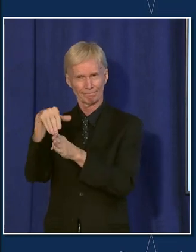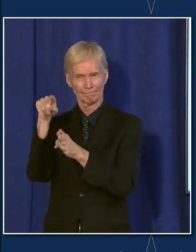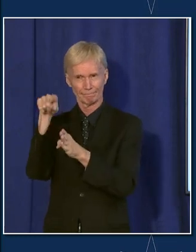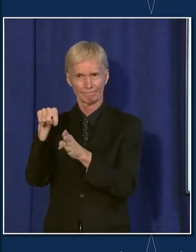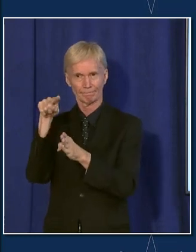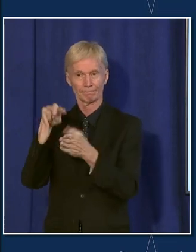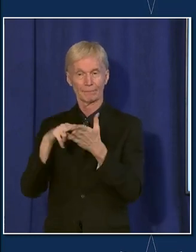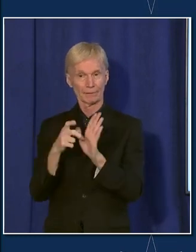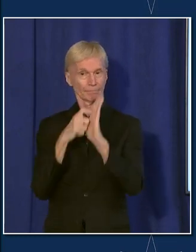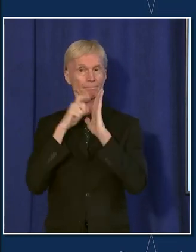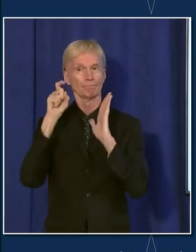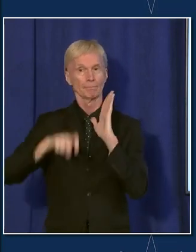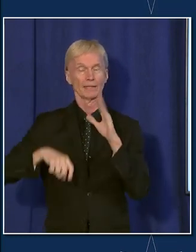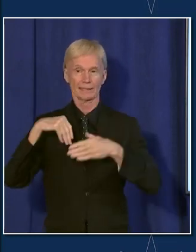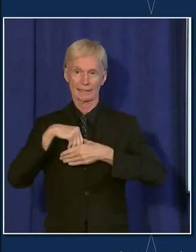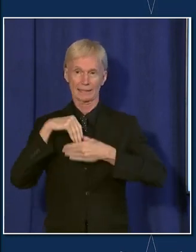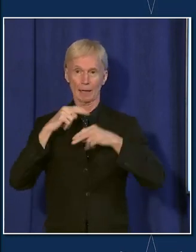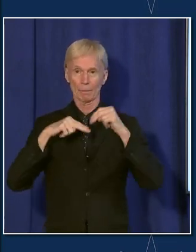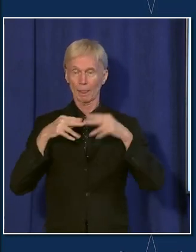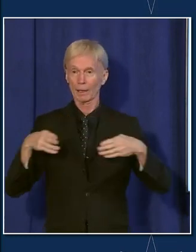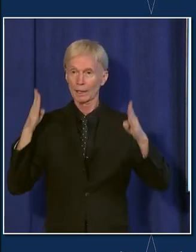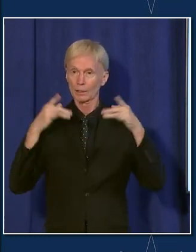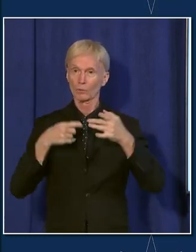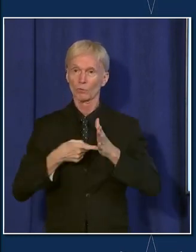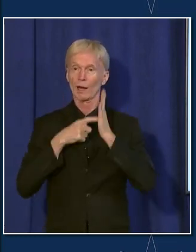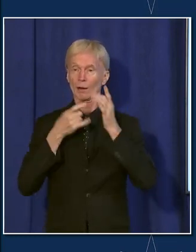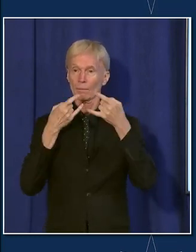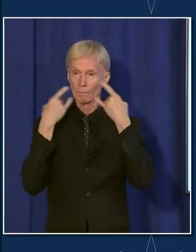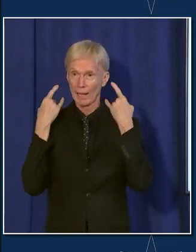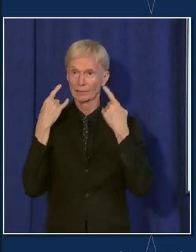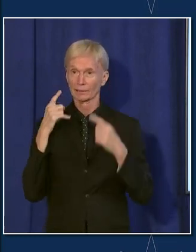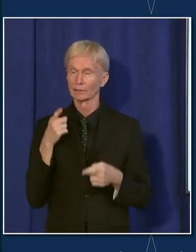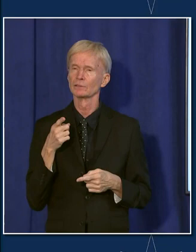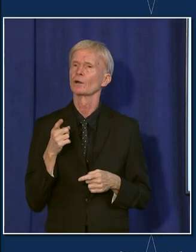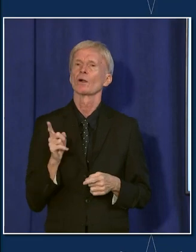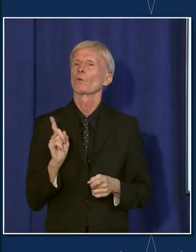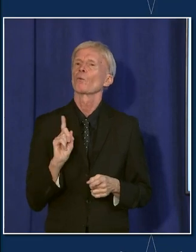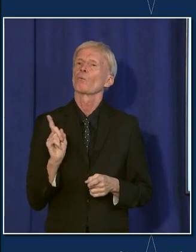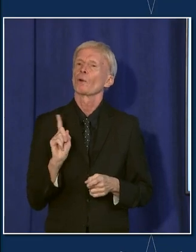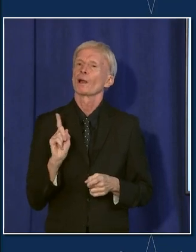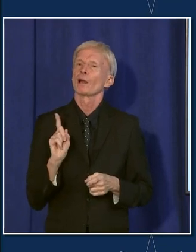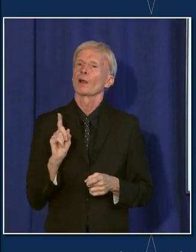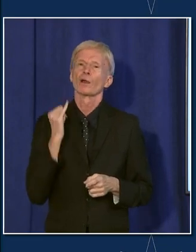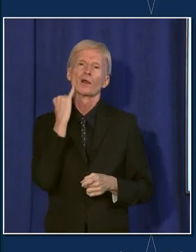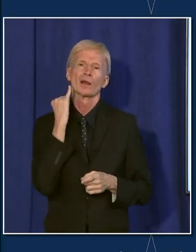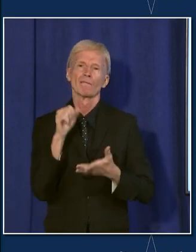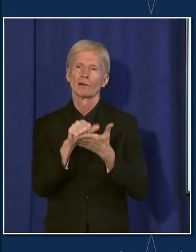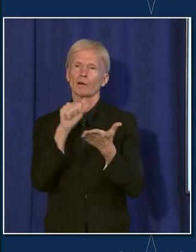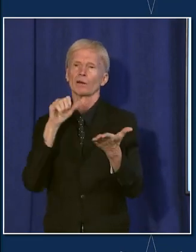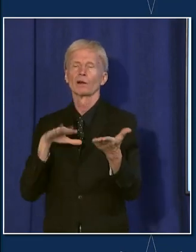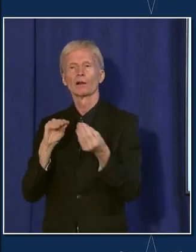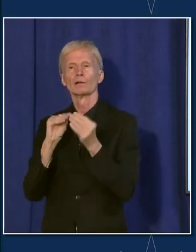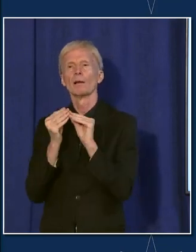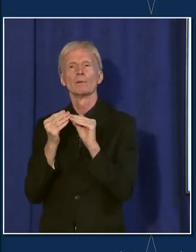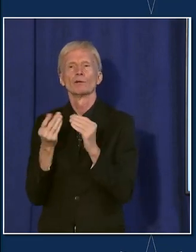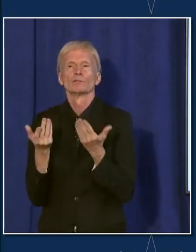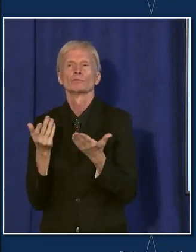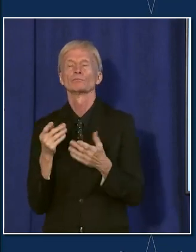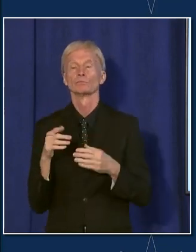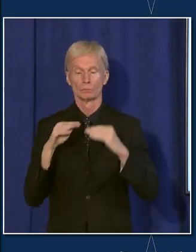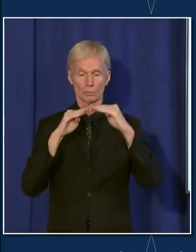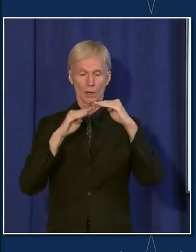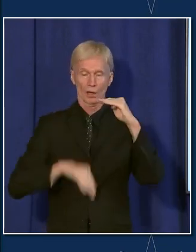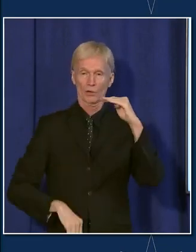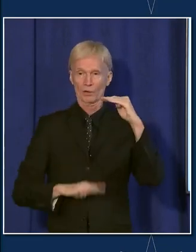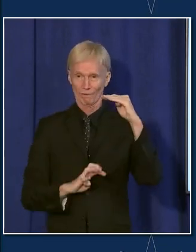the indoor mask mandate. What is the threshold where that mask mandate would be removed? So when we get back below